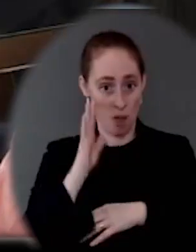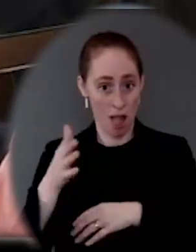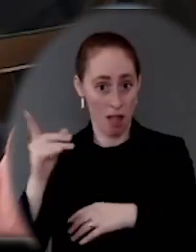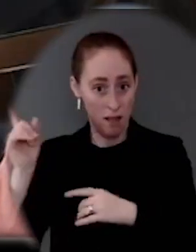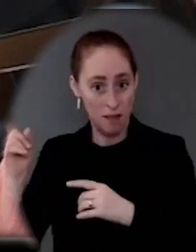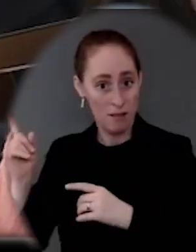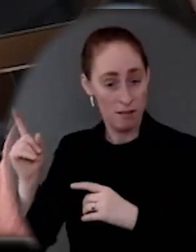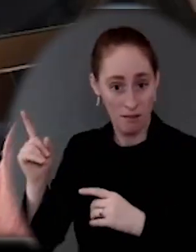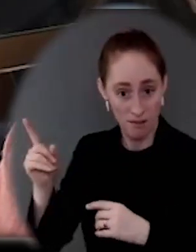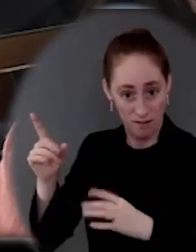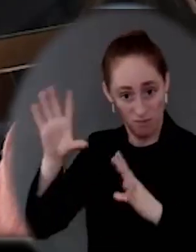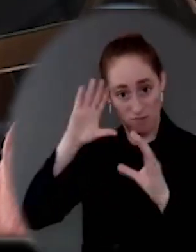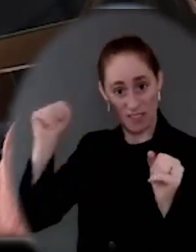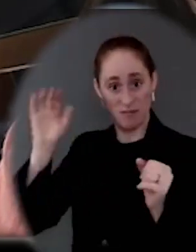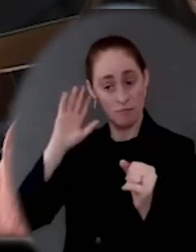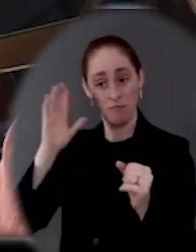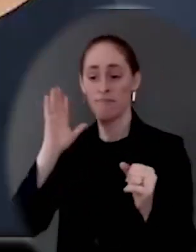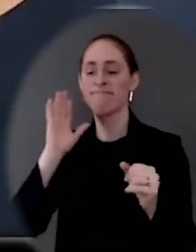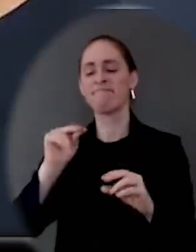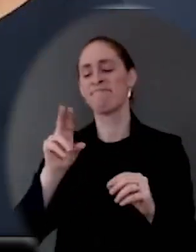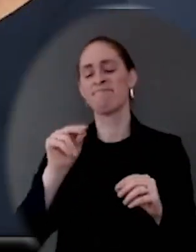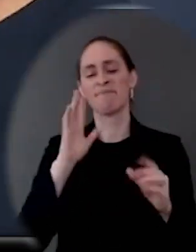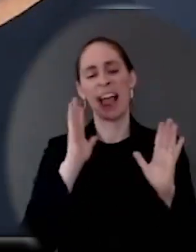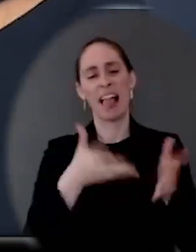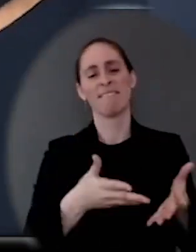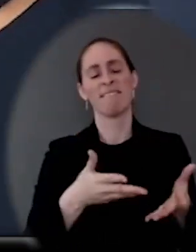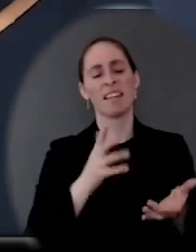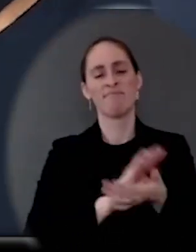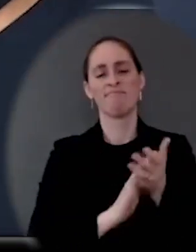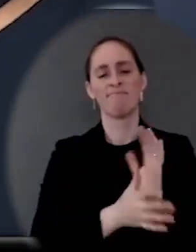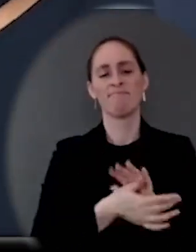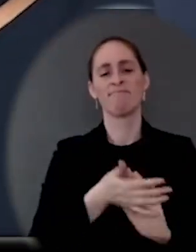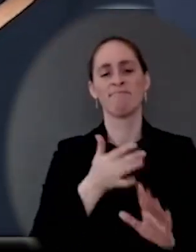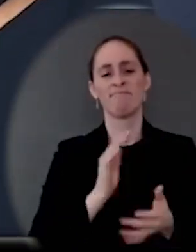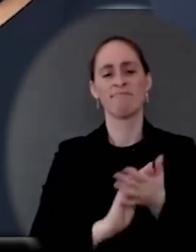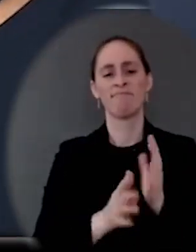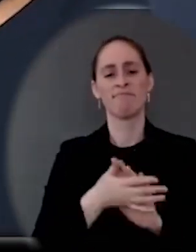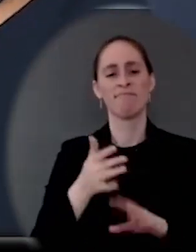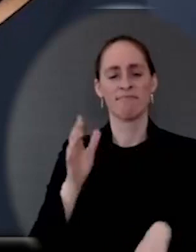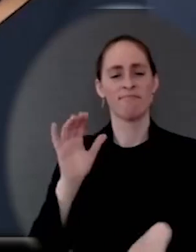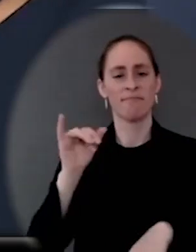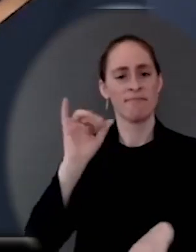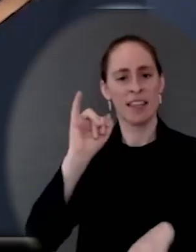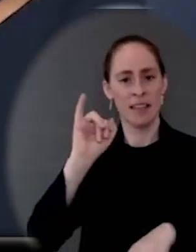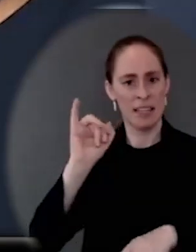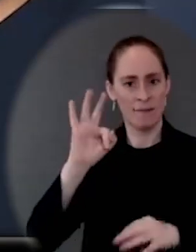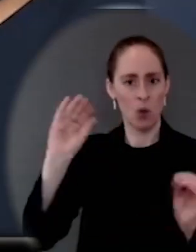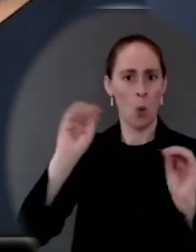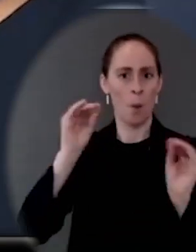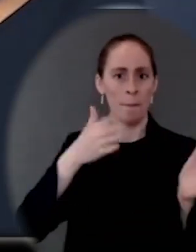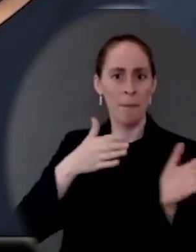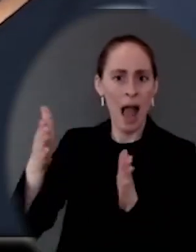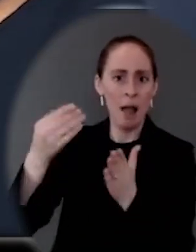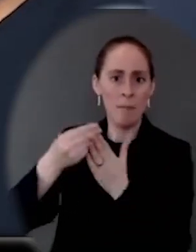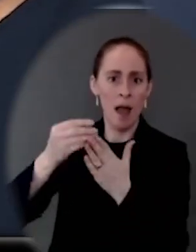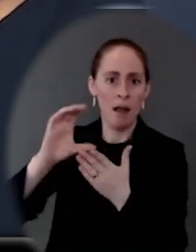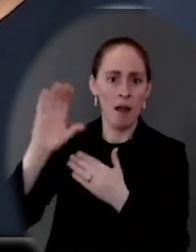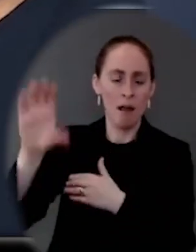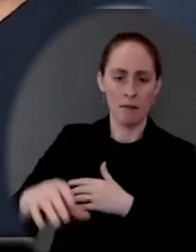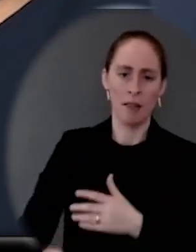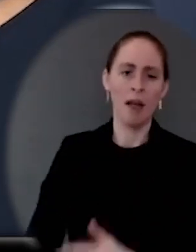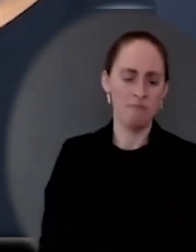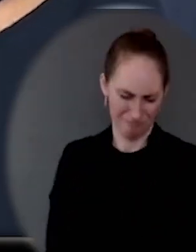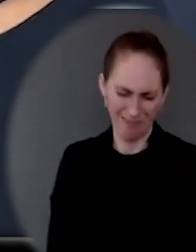fully paid for in deficit neutral. Ms. He wants to — he would only support extending these programs if they were paid for,